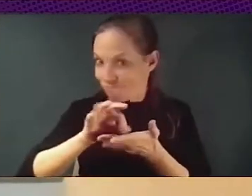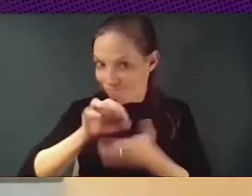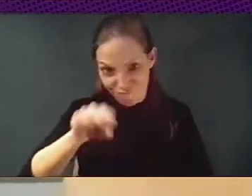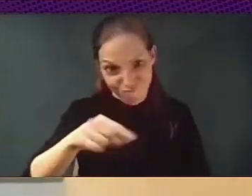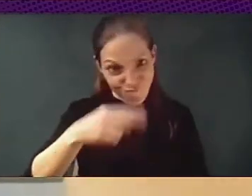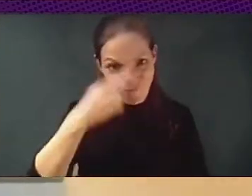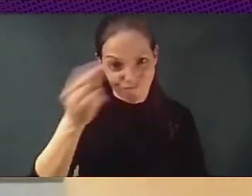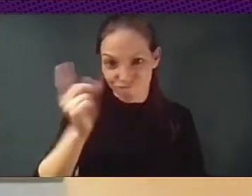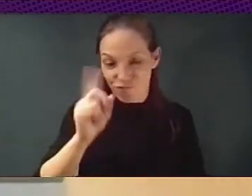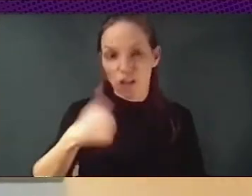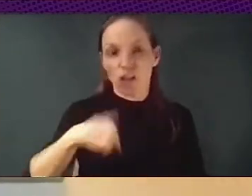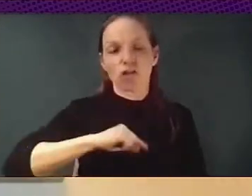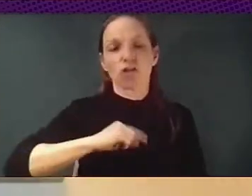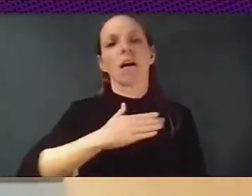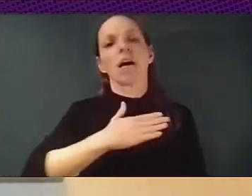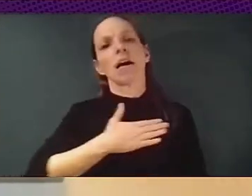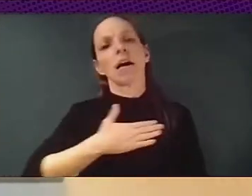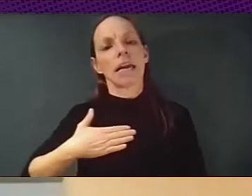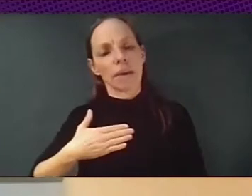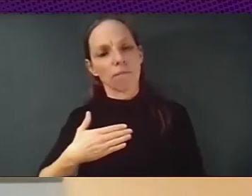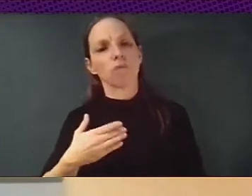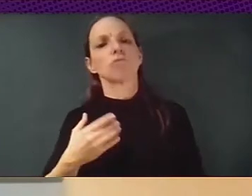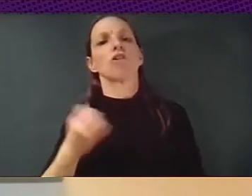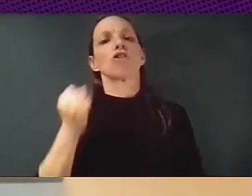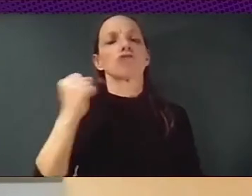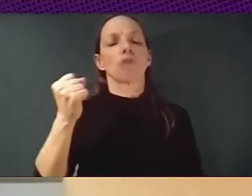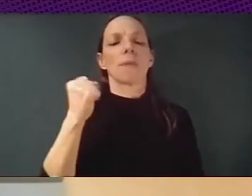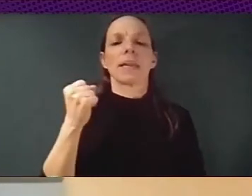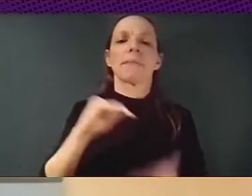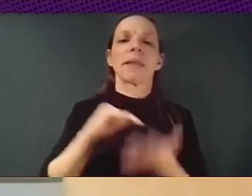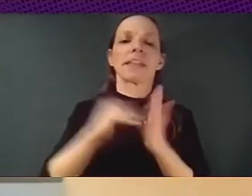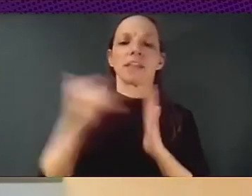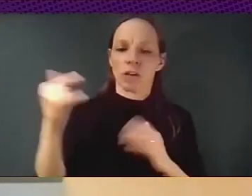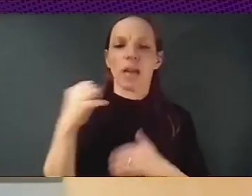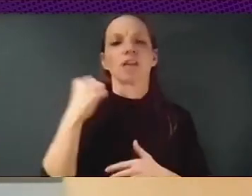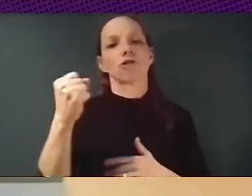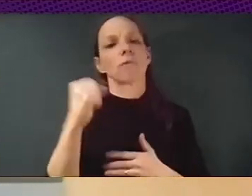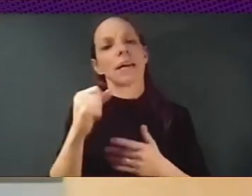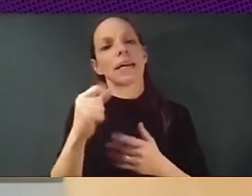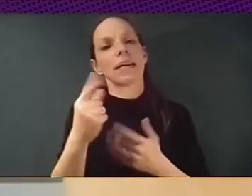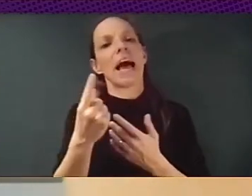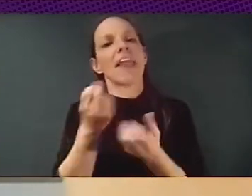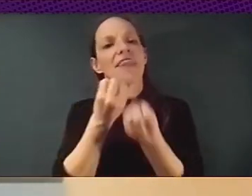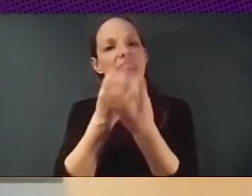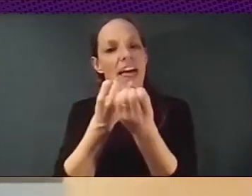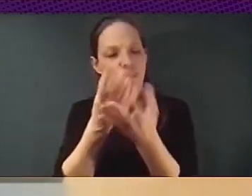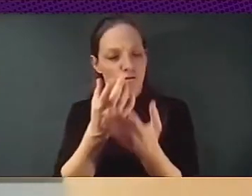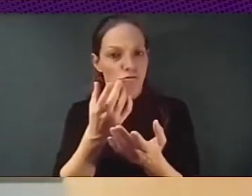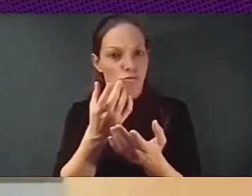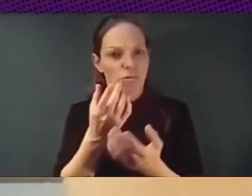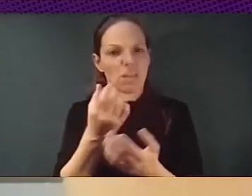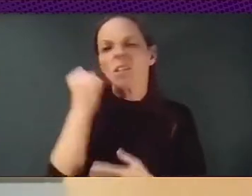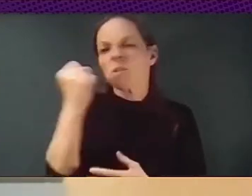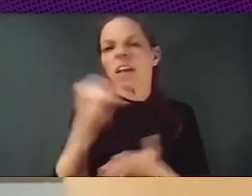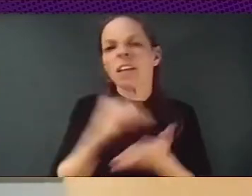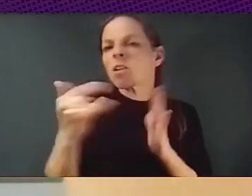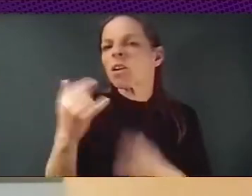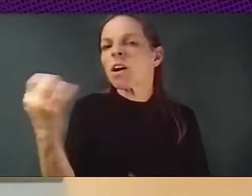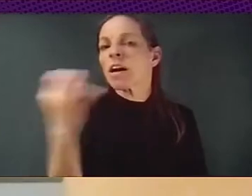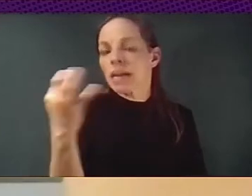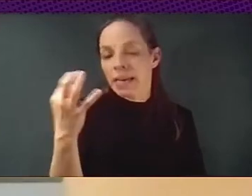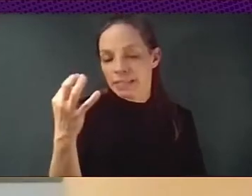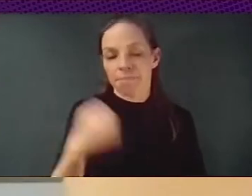sovereignty, I want to be very clear here what we mean. So first of all, we mean that today technological sovereignty